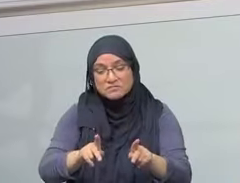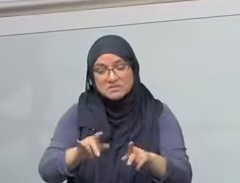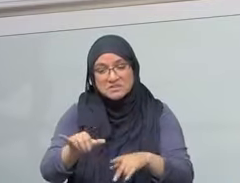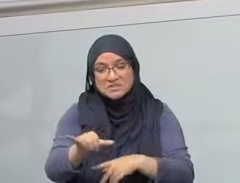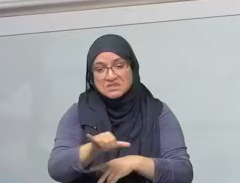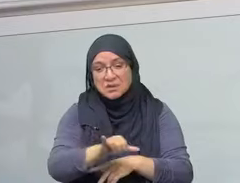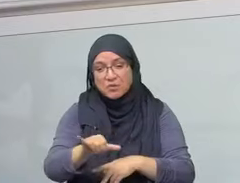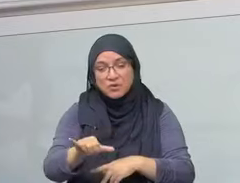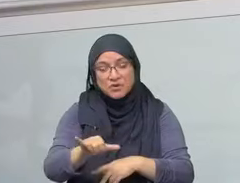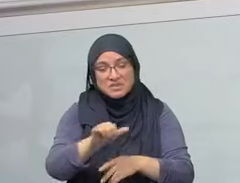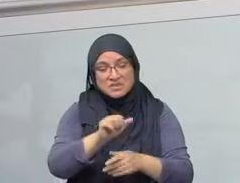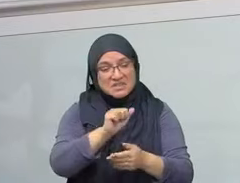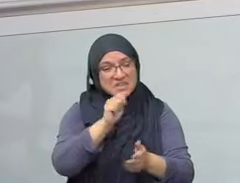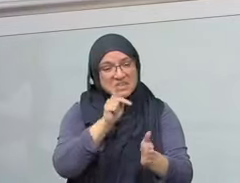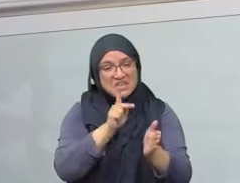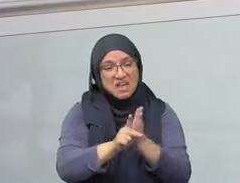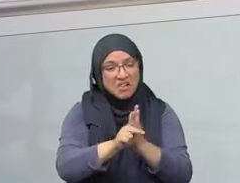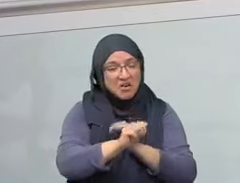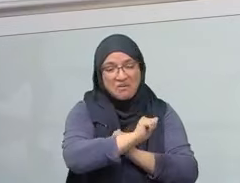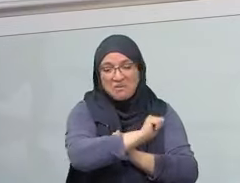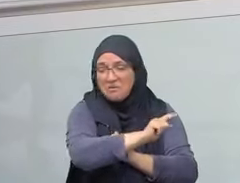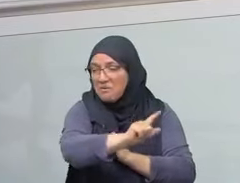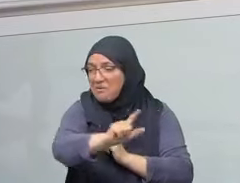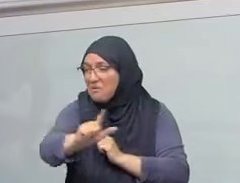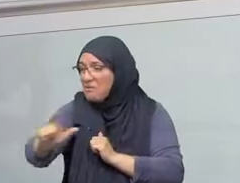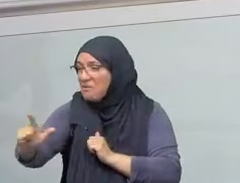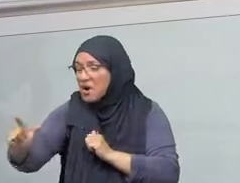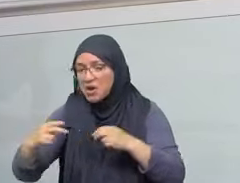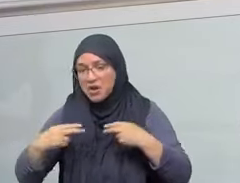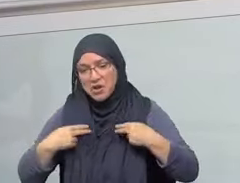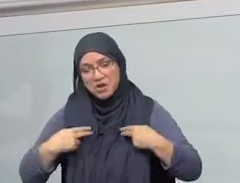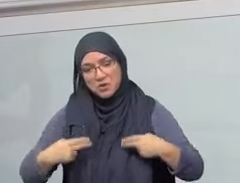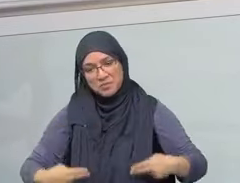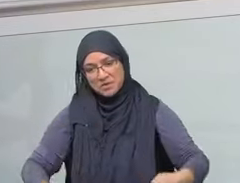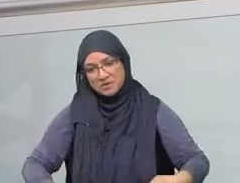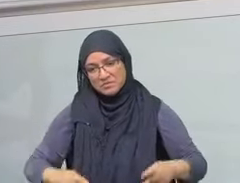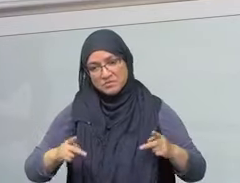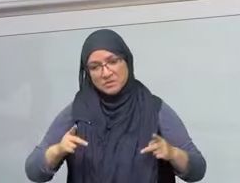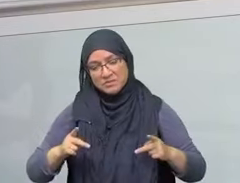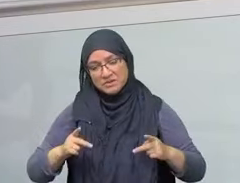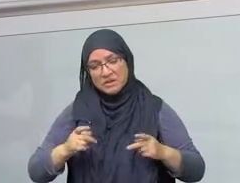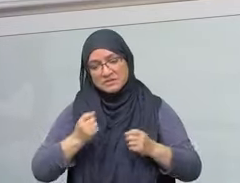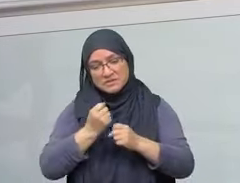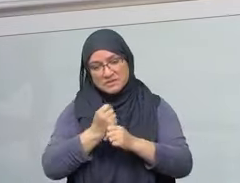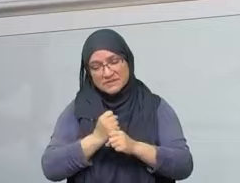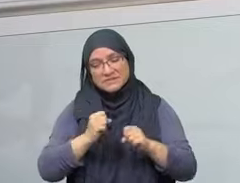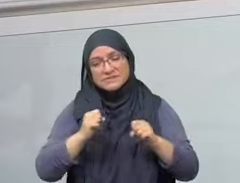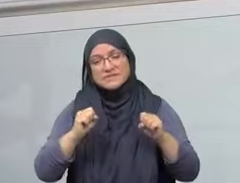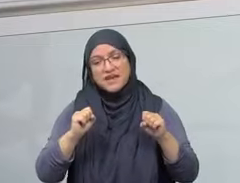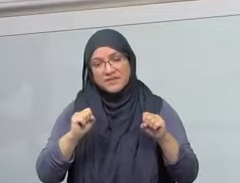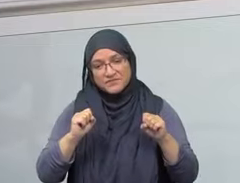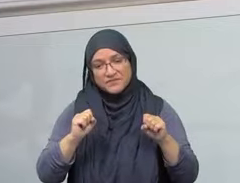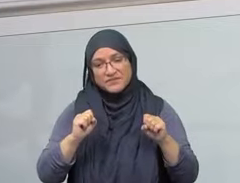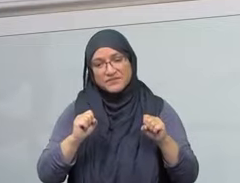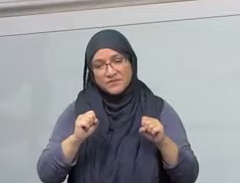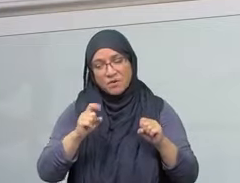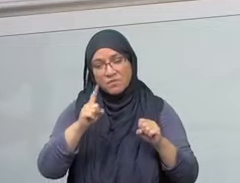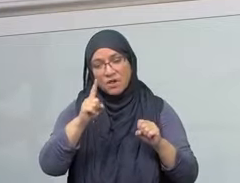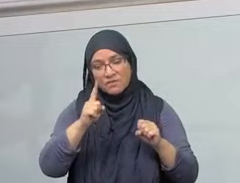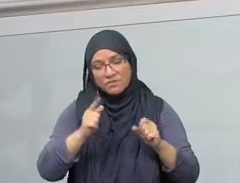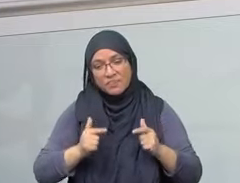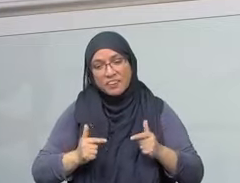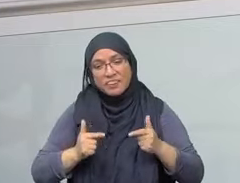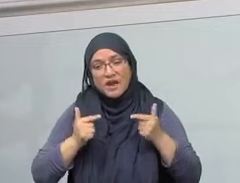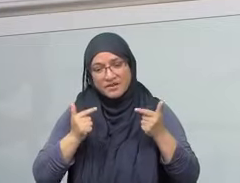What then of the people that rained down missiles and bombs. Funded by US taxpayers. On our brothers and sisters.